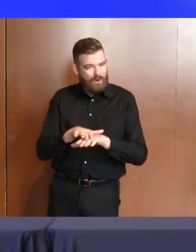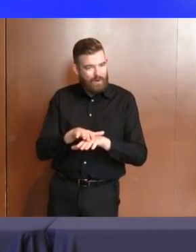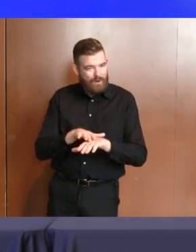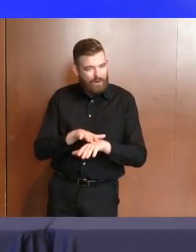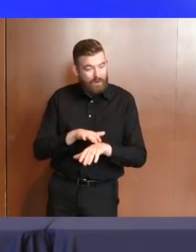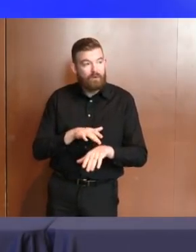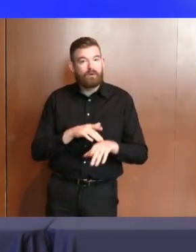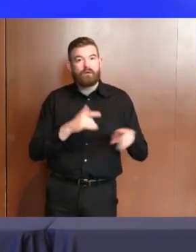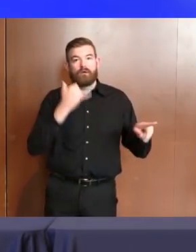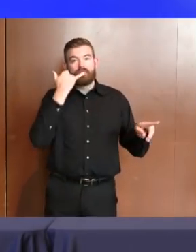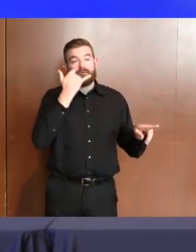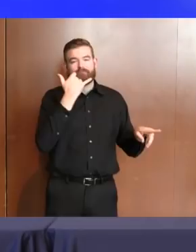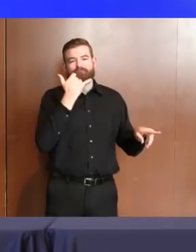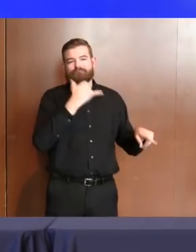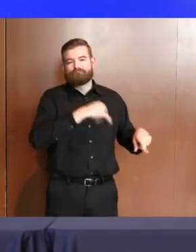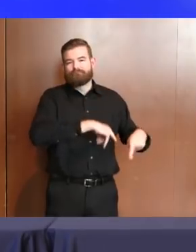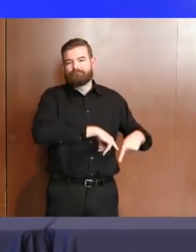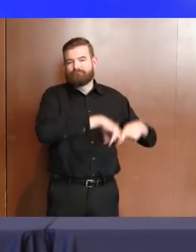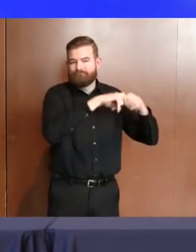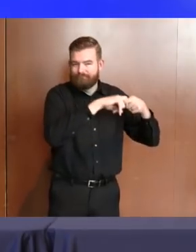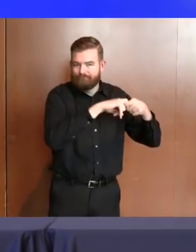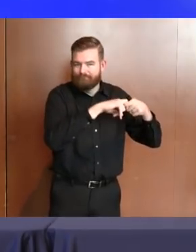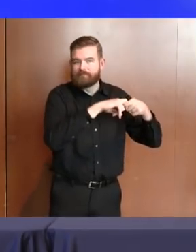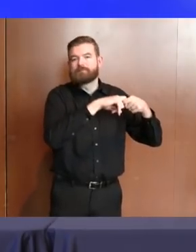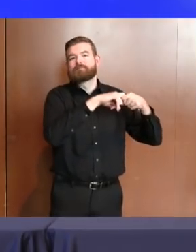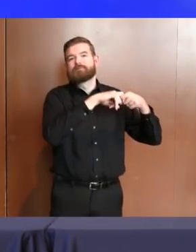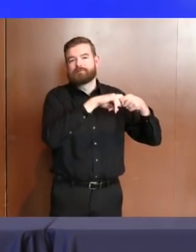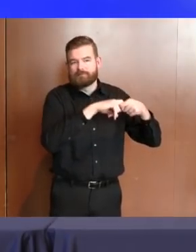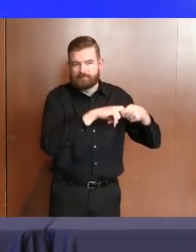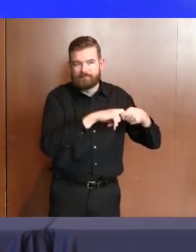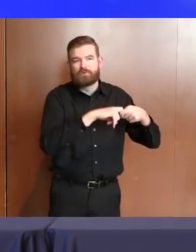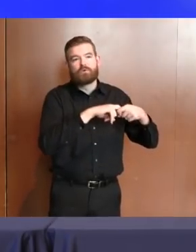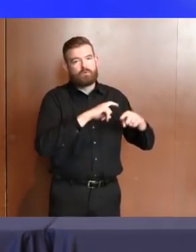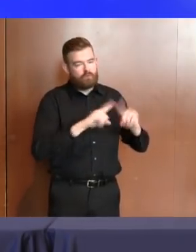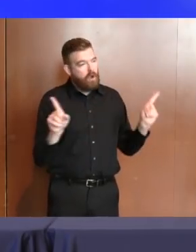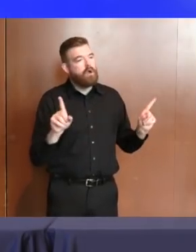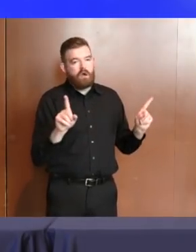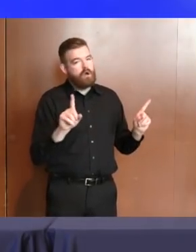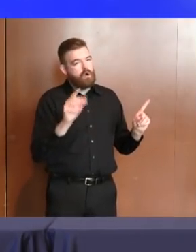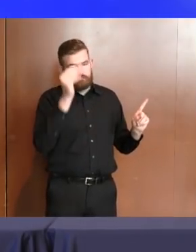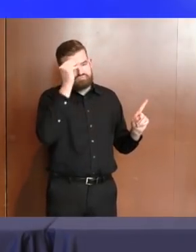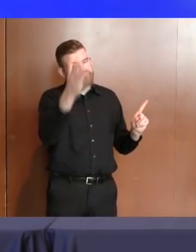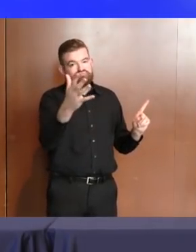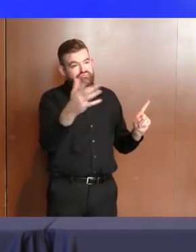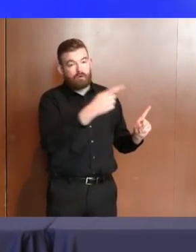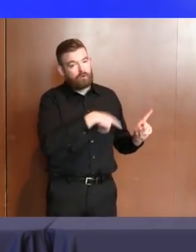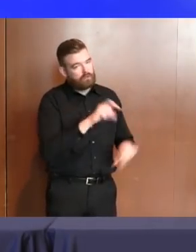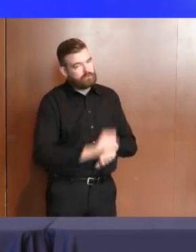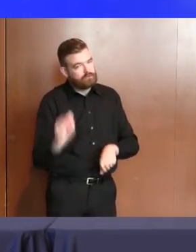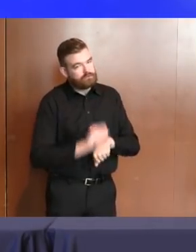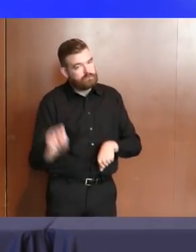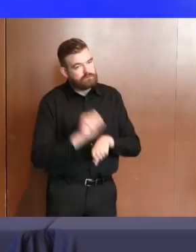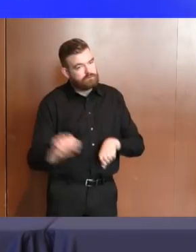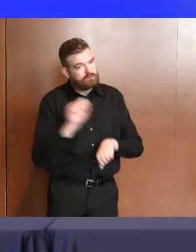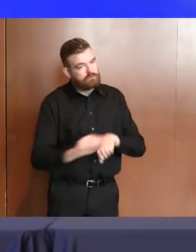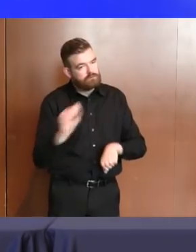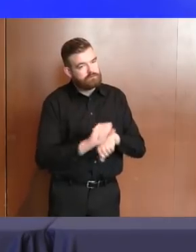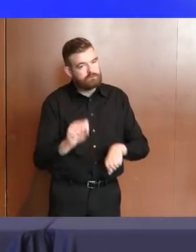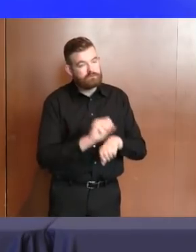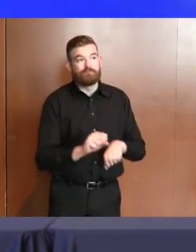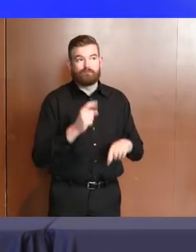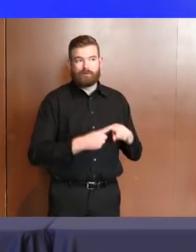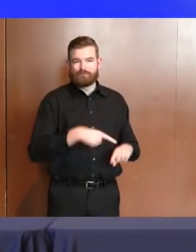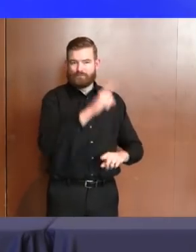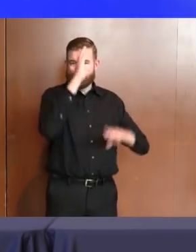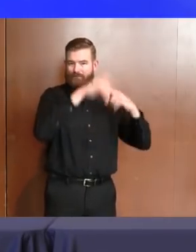also know that these people are working harder than ever while also worrying about their own families. So I've asked Rob, and I thank you, Rob, for doing it